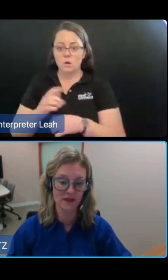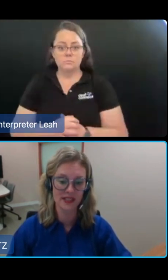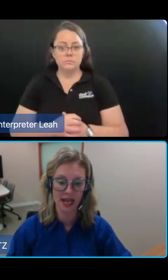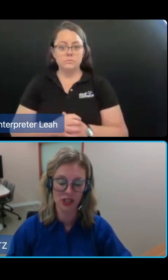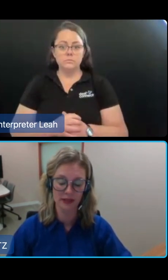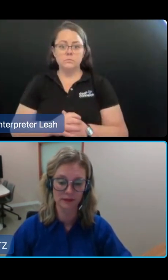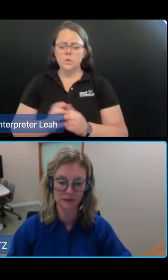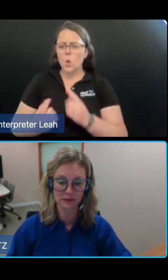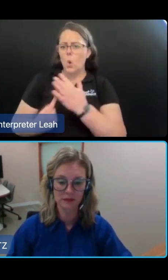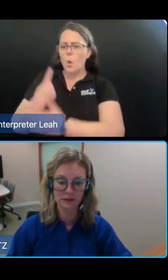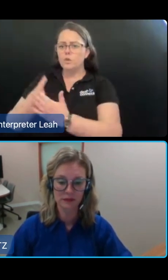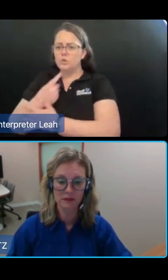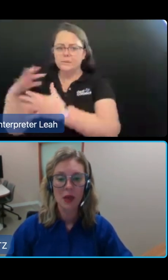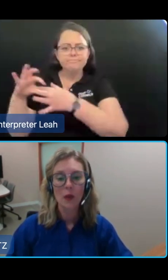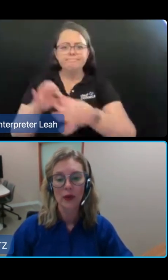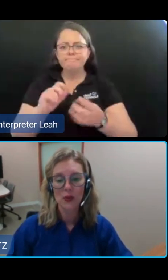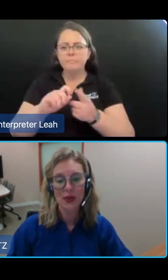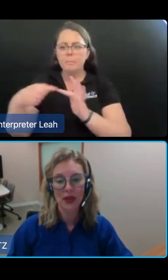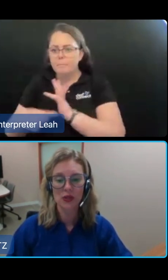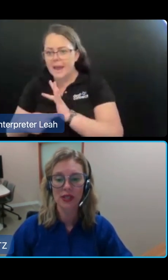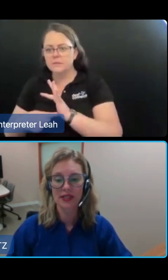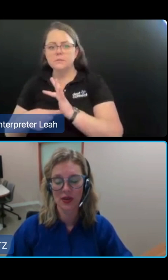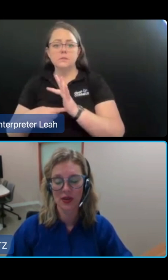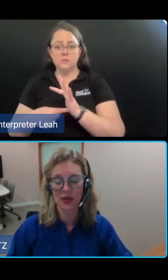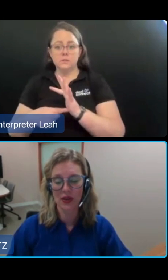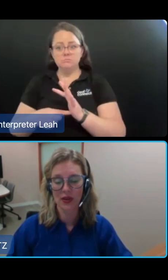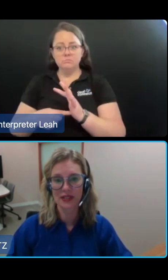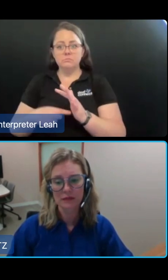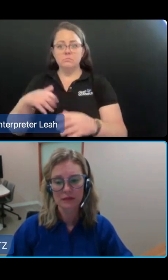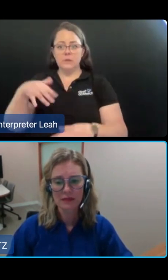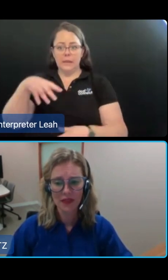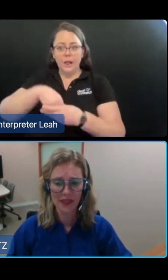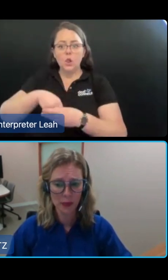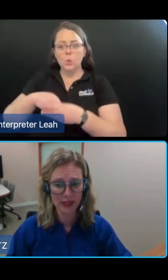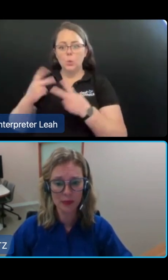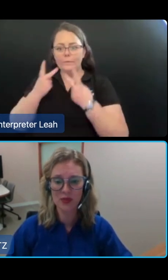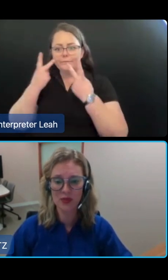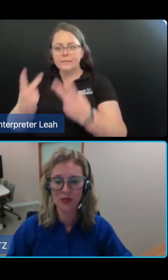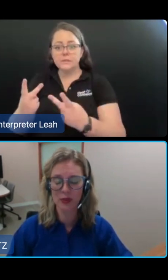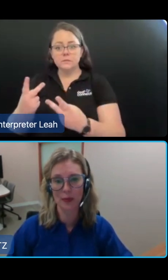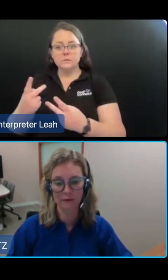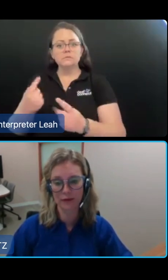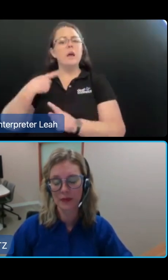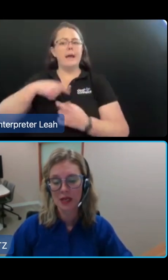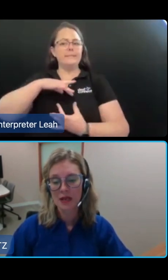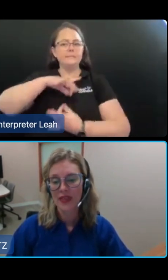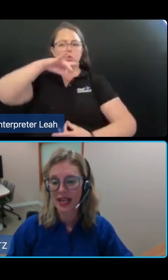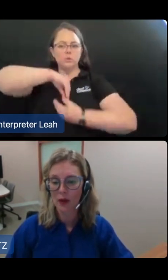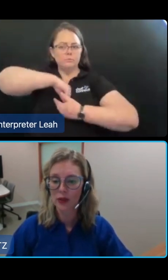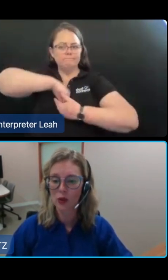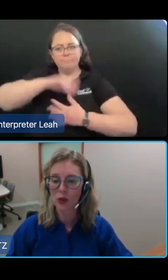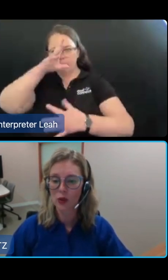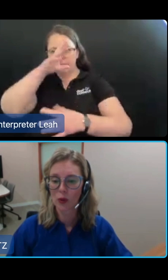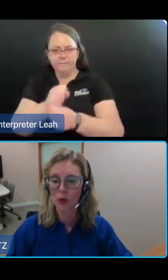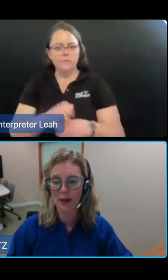through safe visitation. We also heard your concerns that the principles were too passive. They